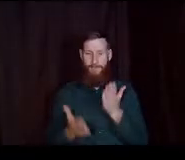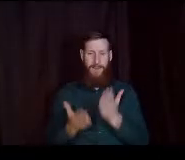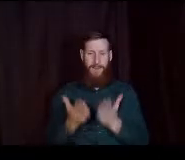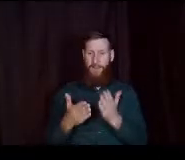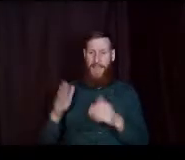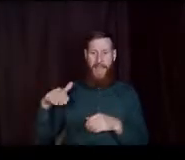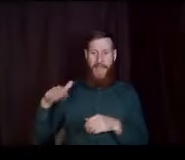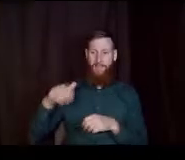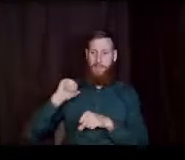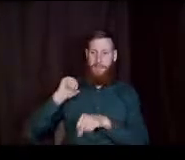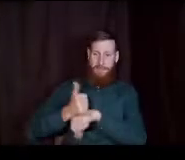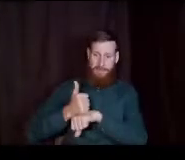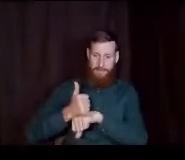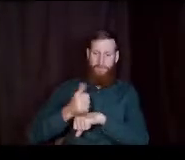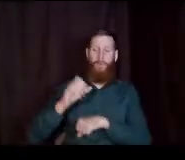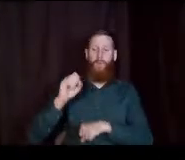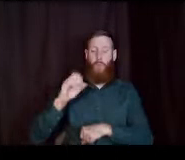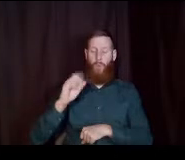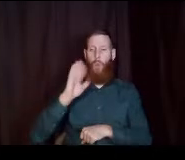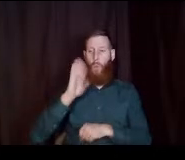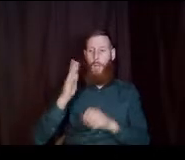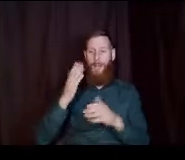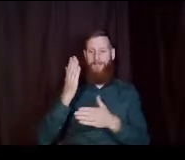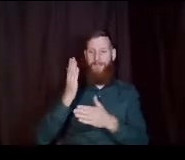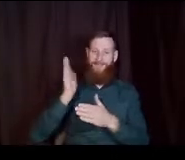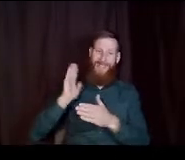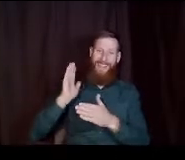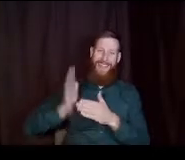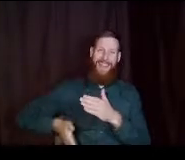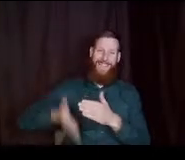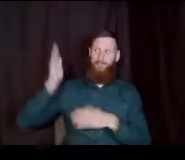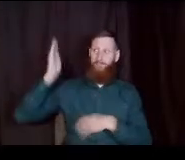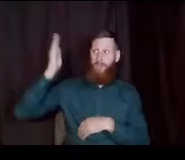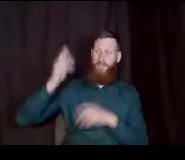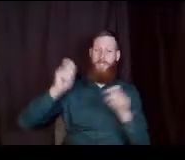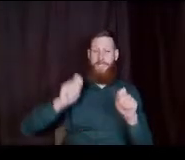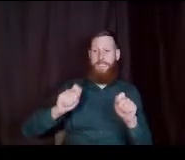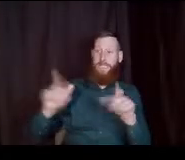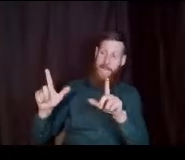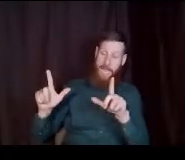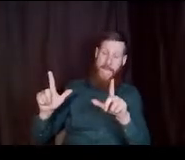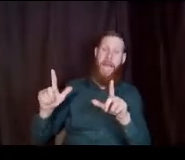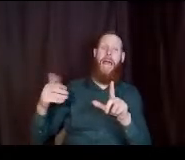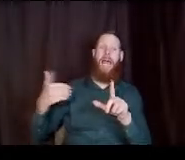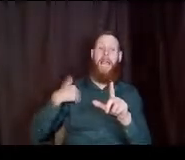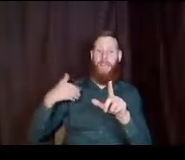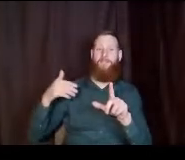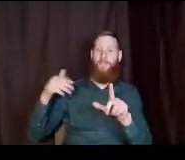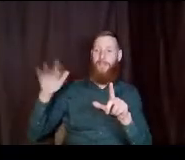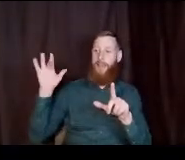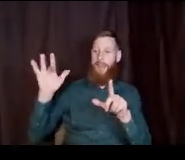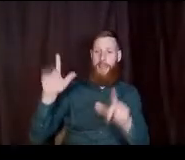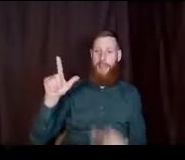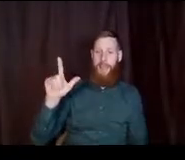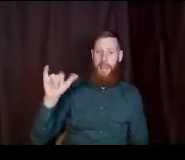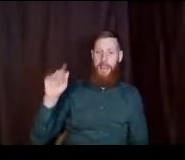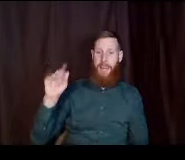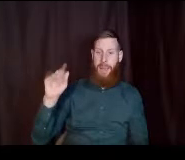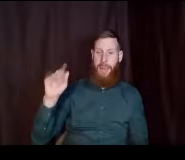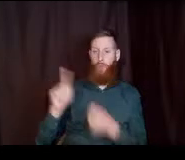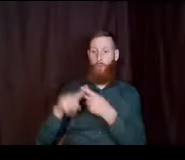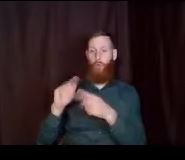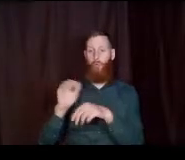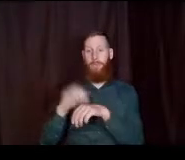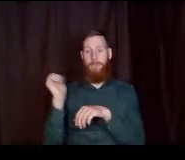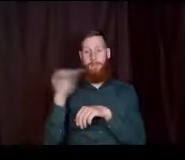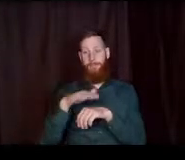so we are going to be putting up a slide at the end of the presentation that will have a link you can go to to submit your questions and